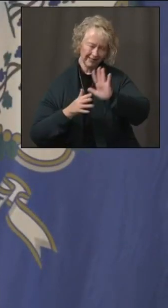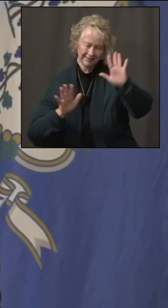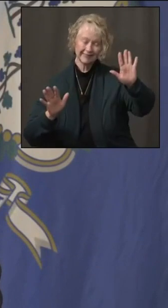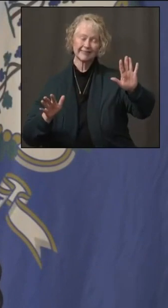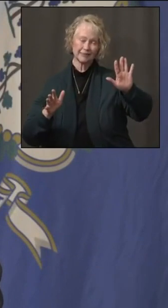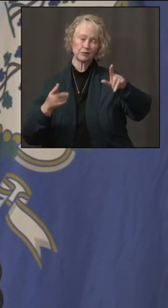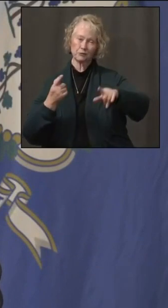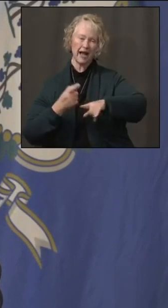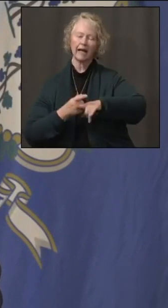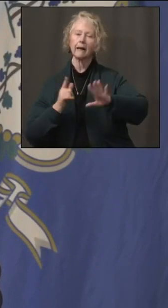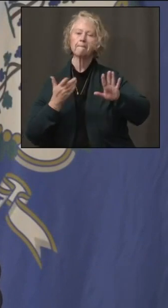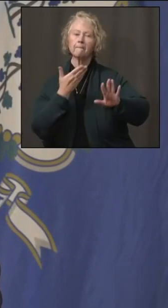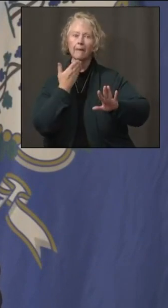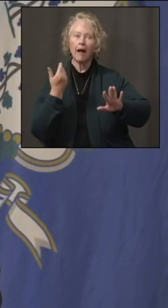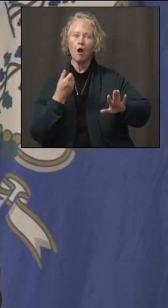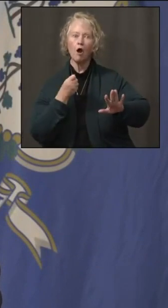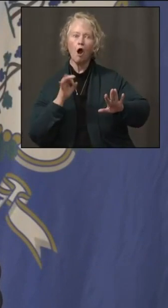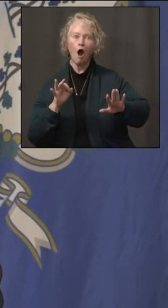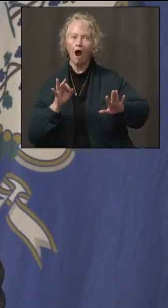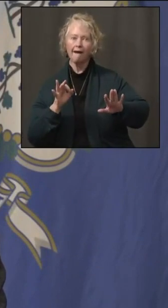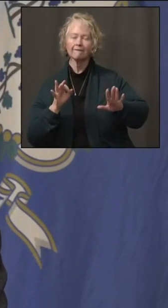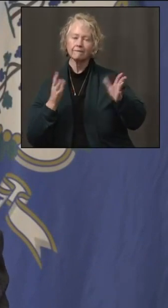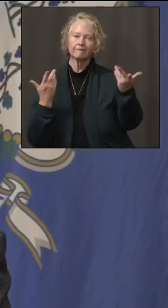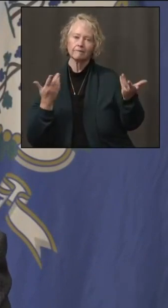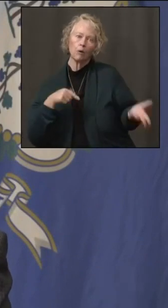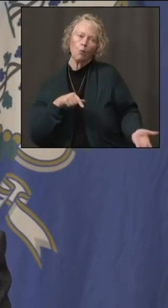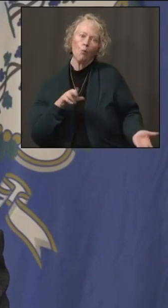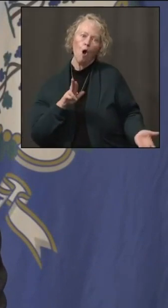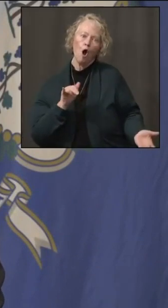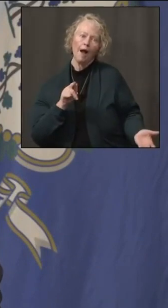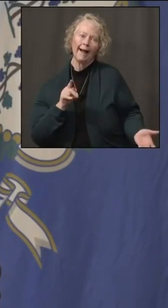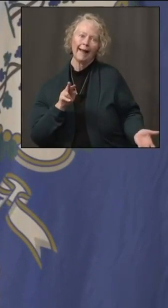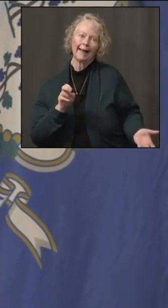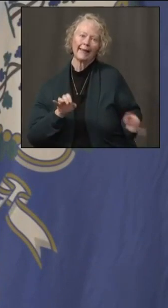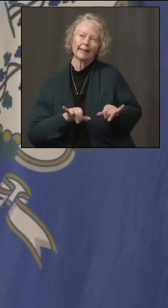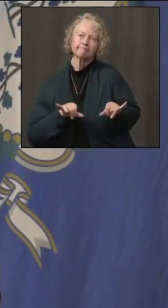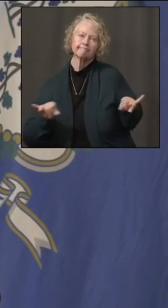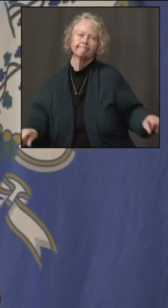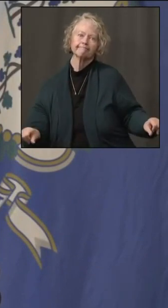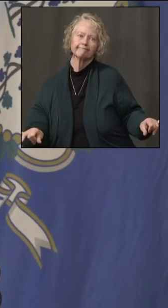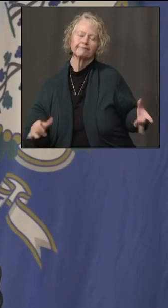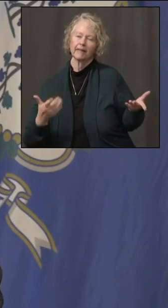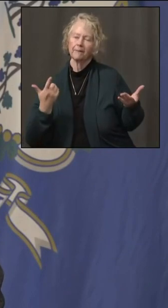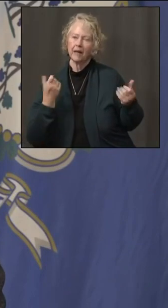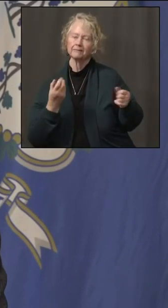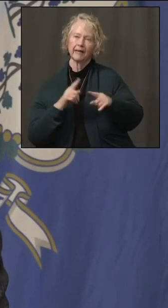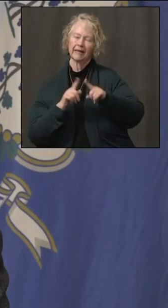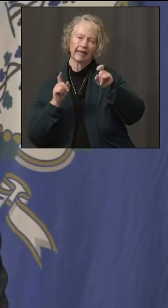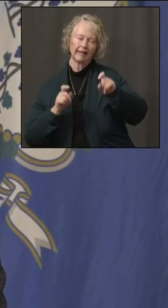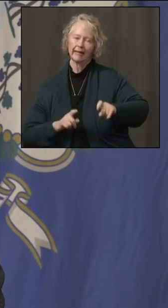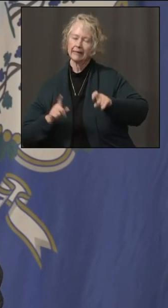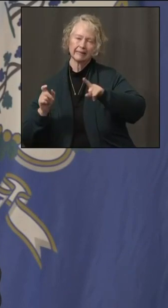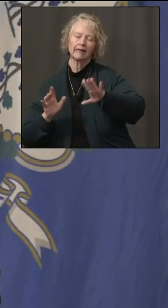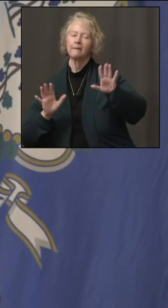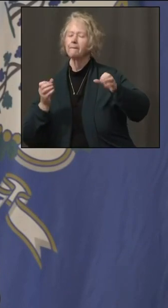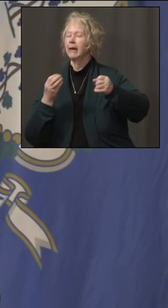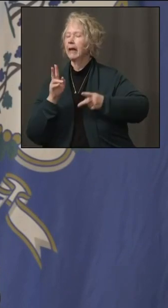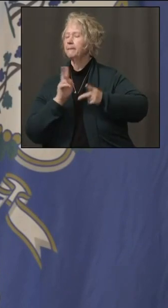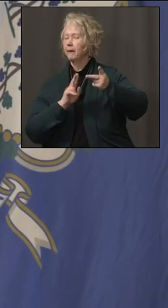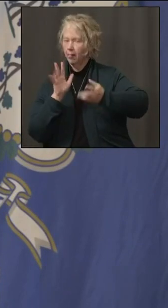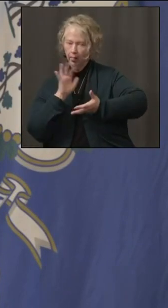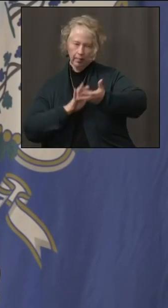look, you're much better off if you quarantine for all the different testing protocols. And that's how we started. We had a lot of people that